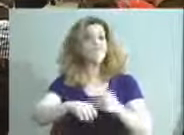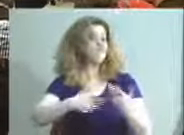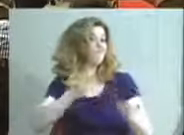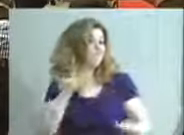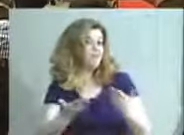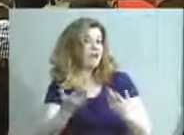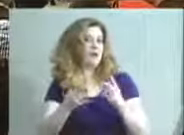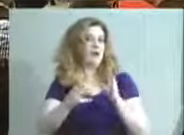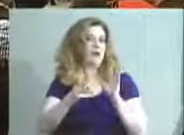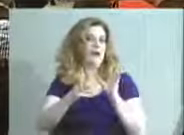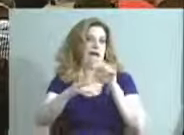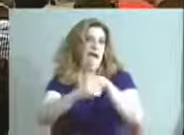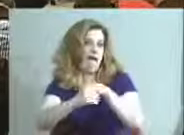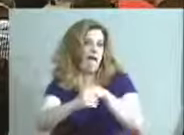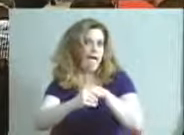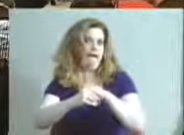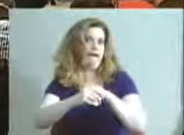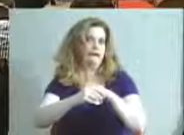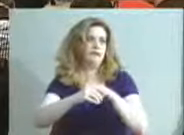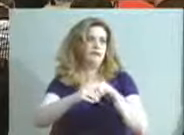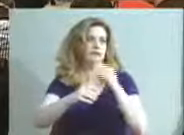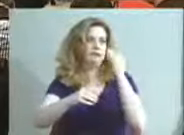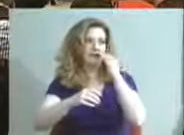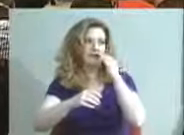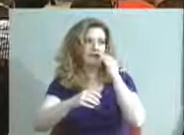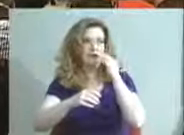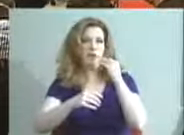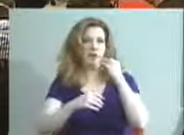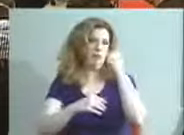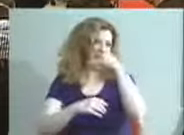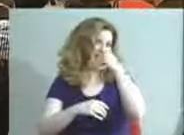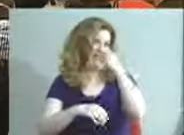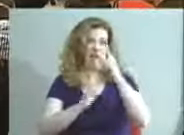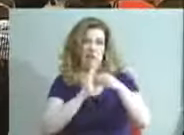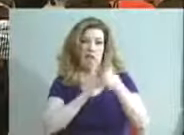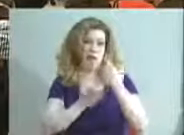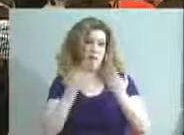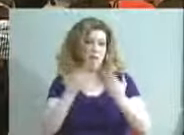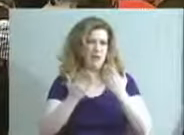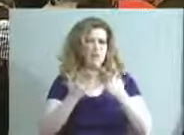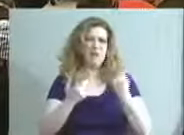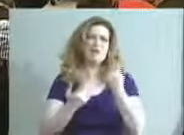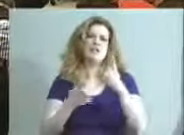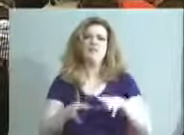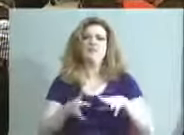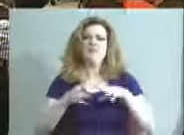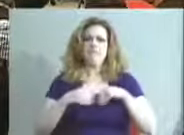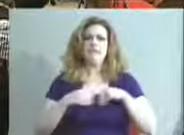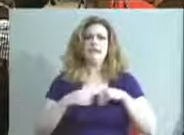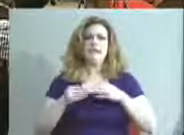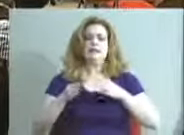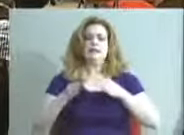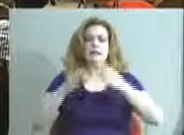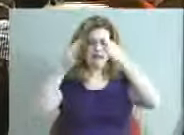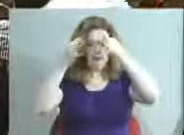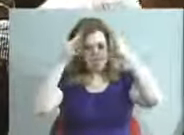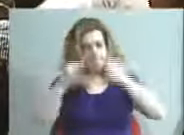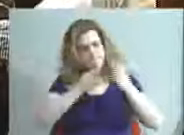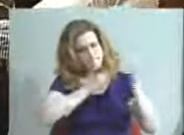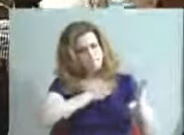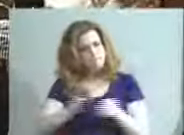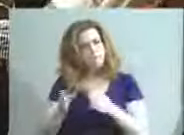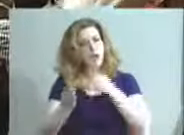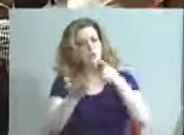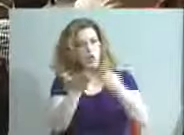jam it into, you know, sort of the dinner hour. But take it as an intentional talk around,